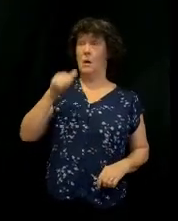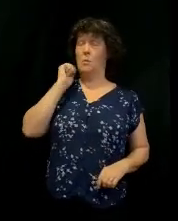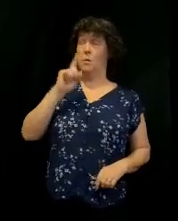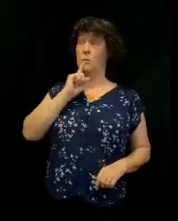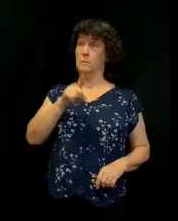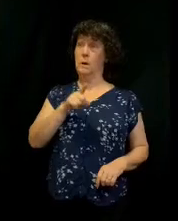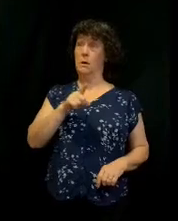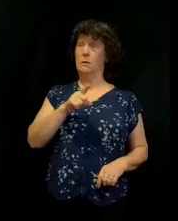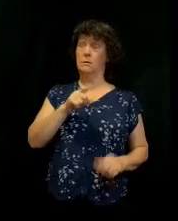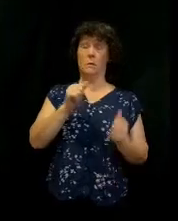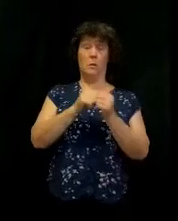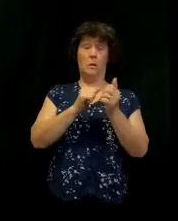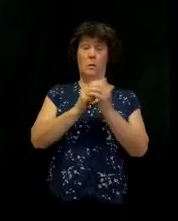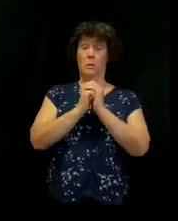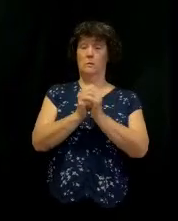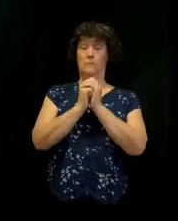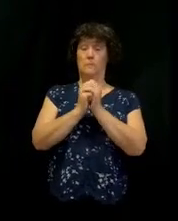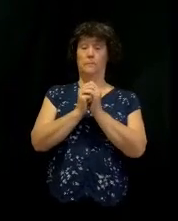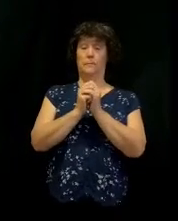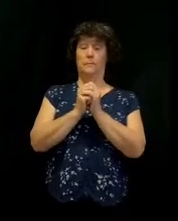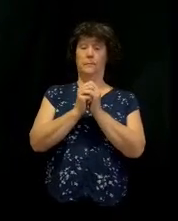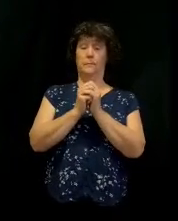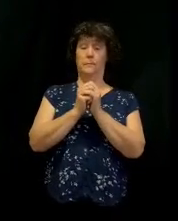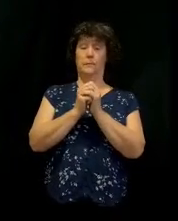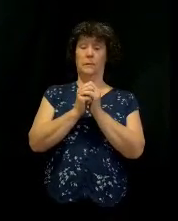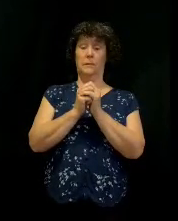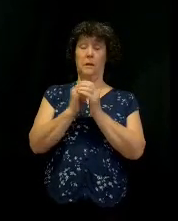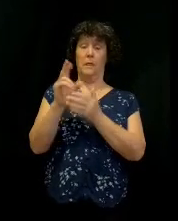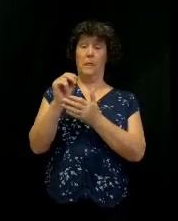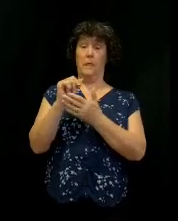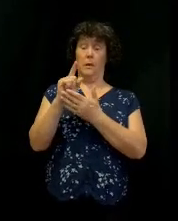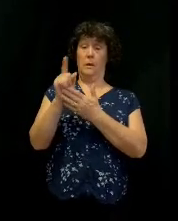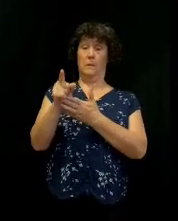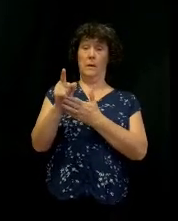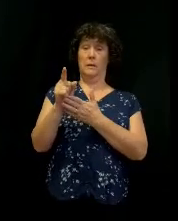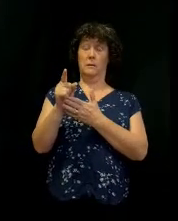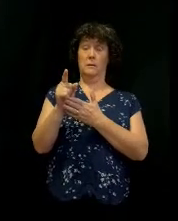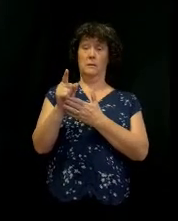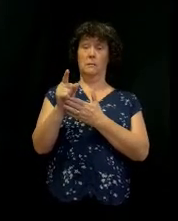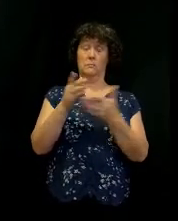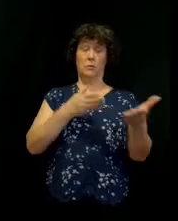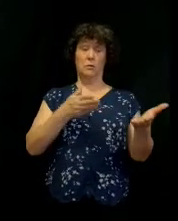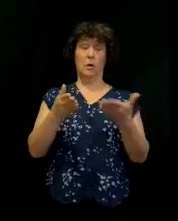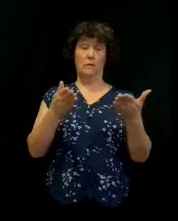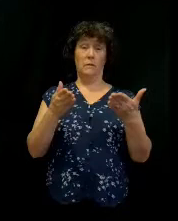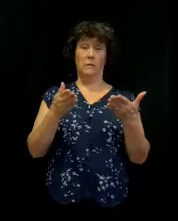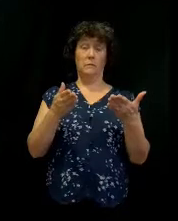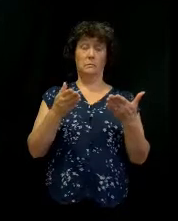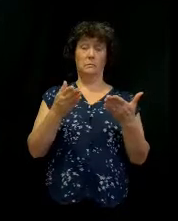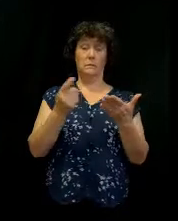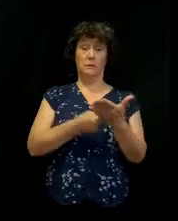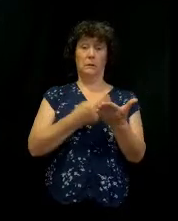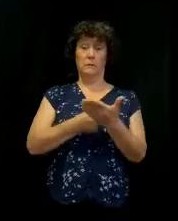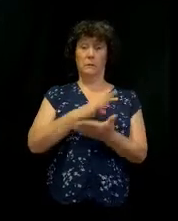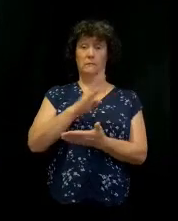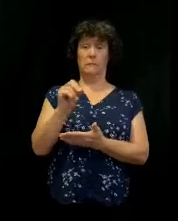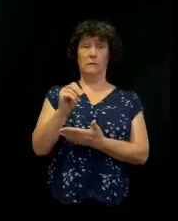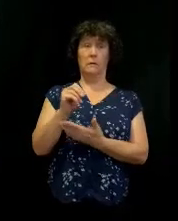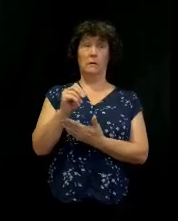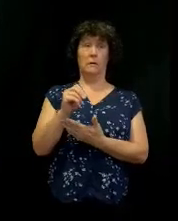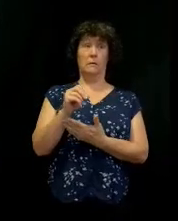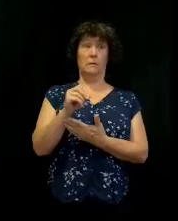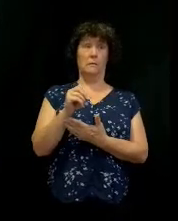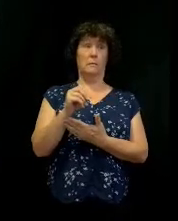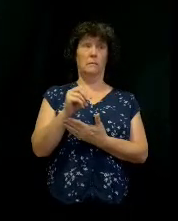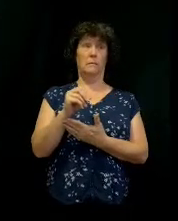respond in worship. We take the first 30 minutes of our services every single week. Sometimes 40. We had somebody come not too long ago. He man,